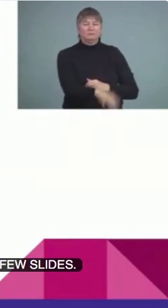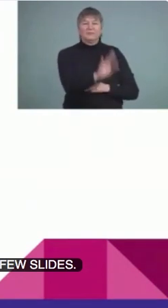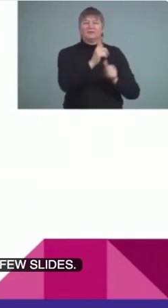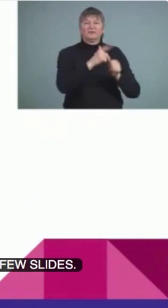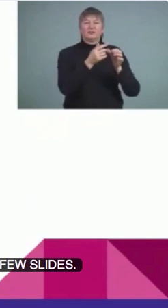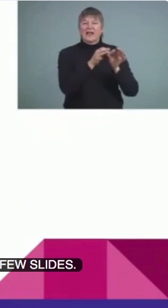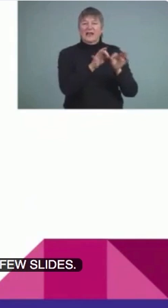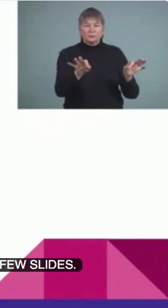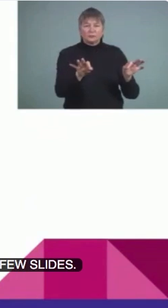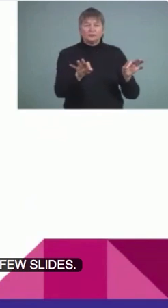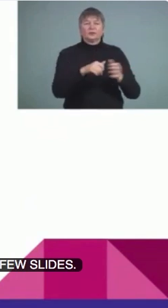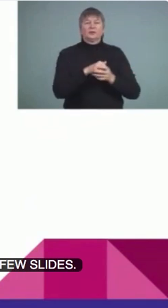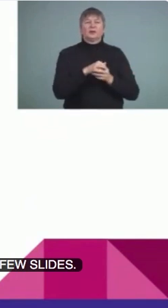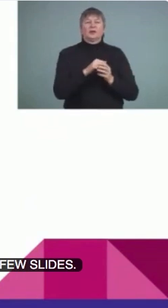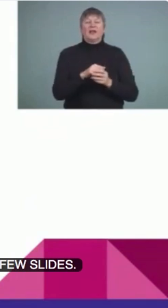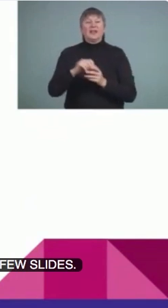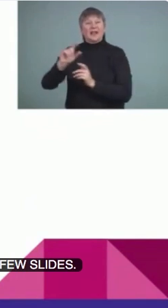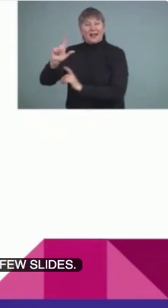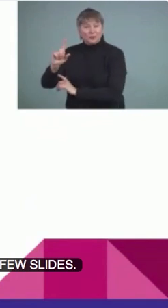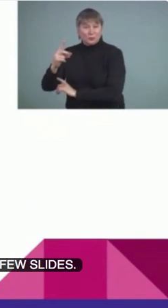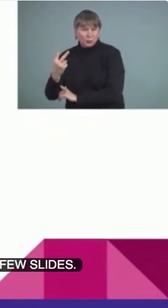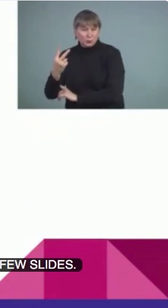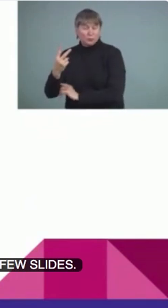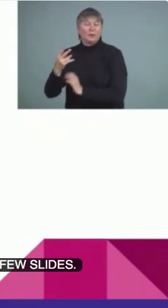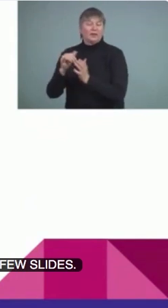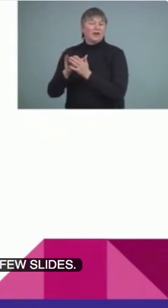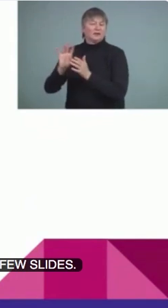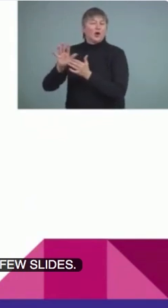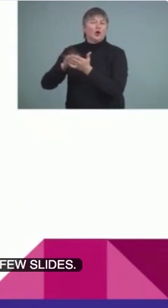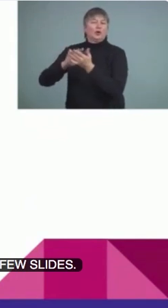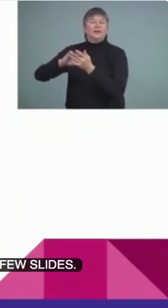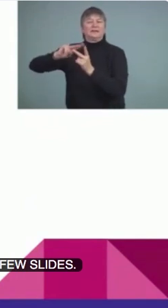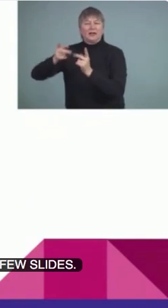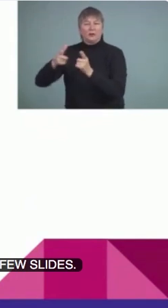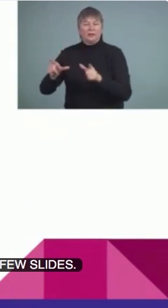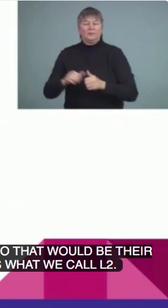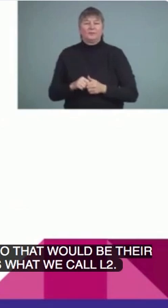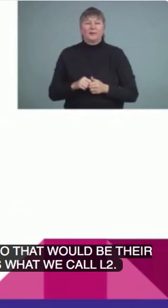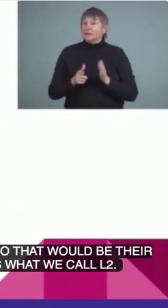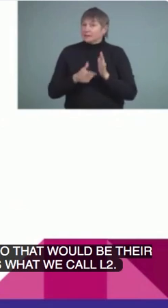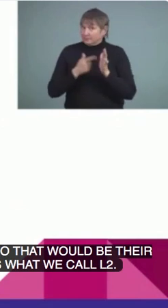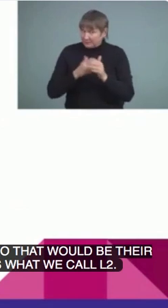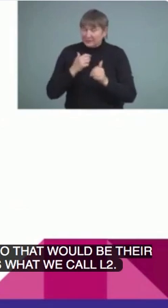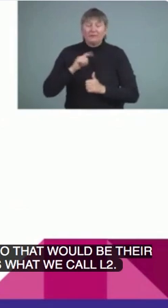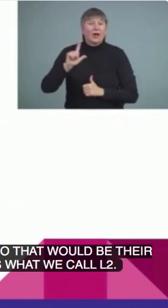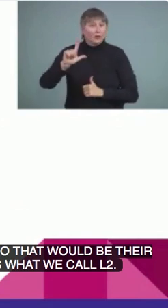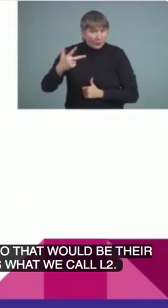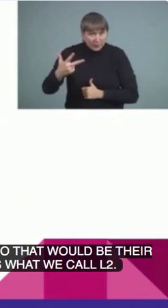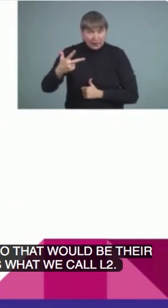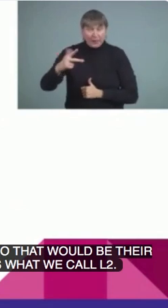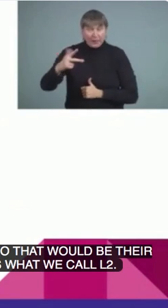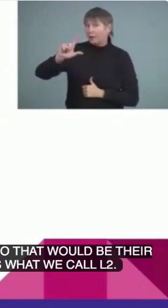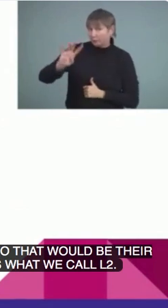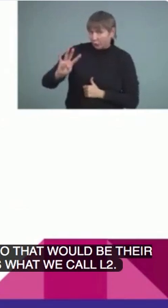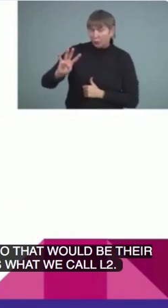um and learning a second language is what we call L2. And if you've got a 3 L3 a 4 L4